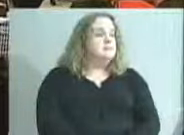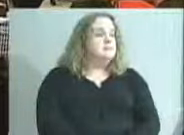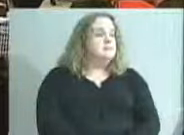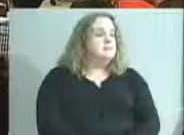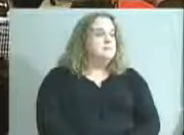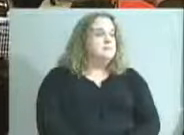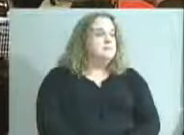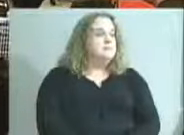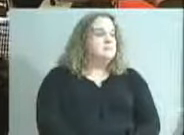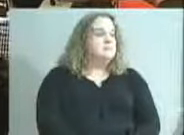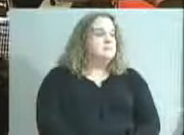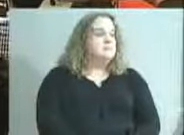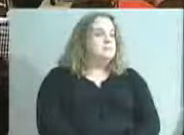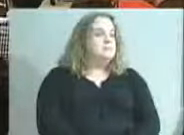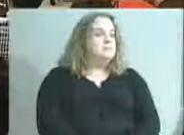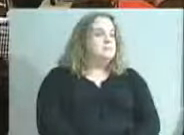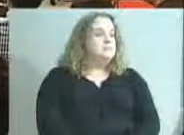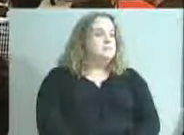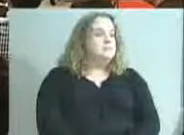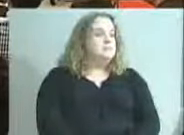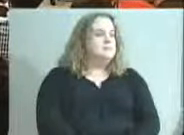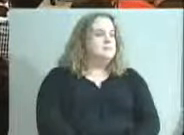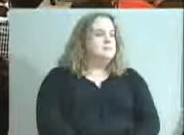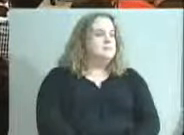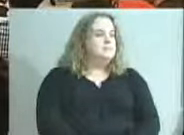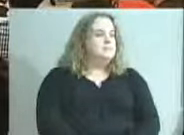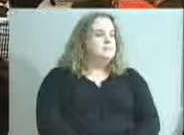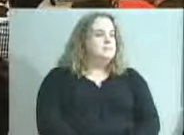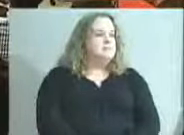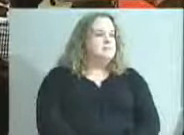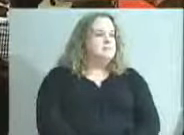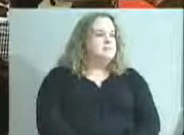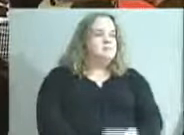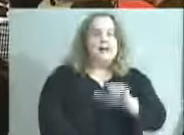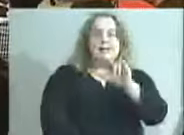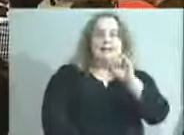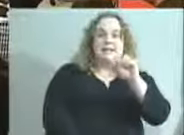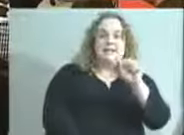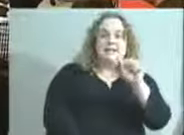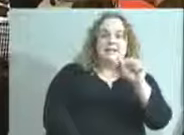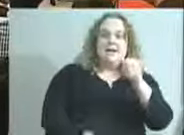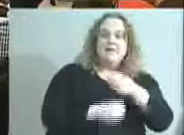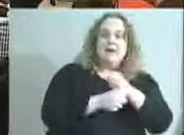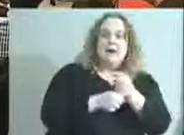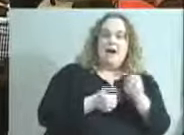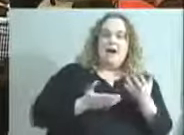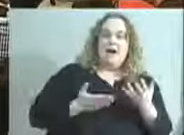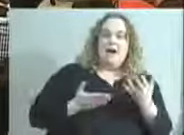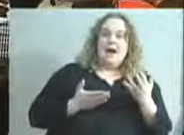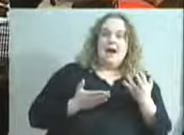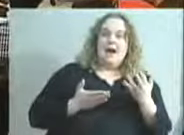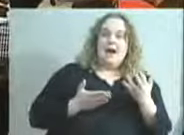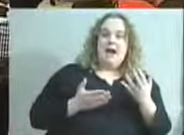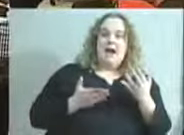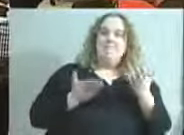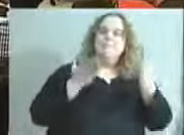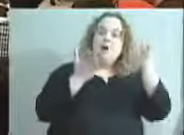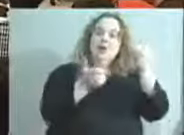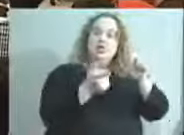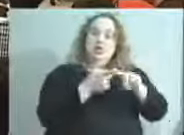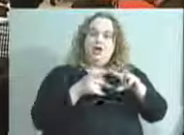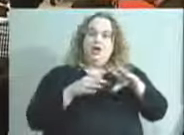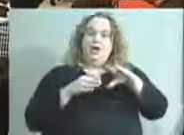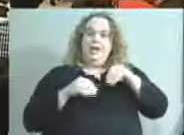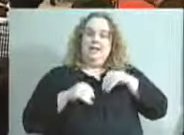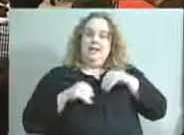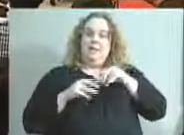Yes, Lisa. You are right. Lisa has just made a motion to accept the mayor's report, I believe, and Chris